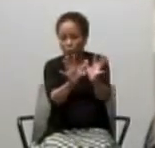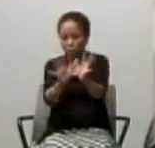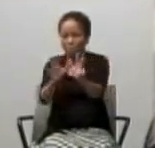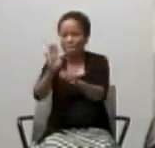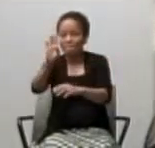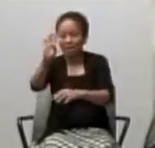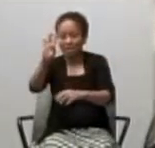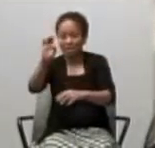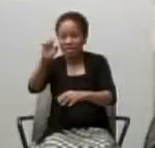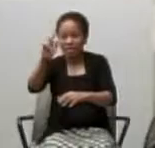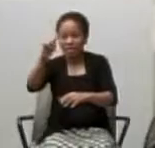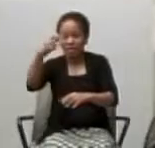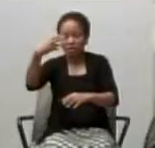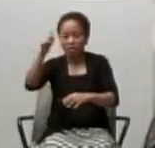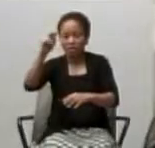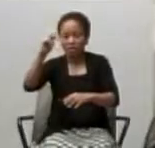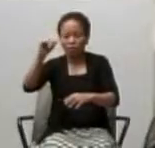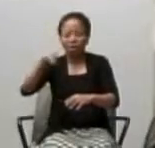blessed them.